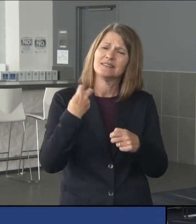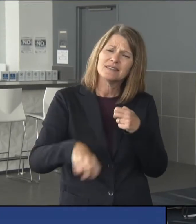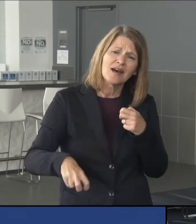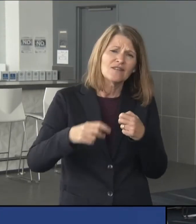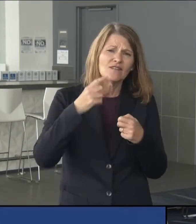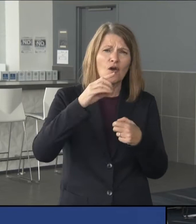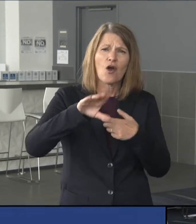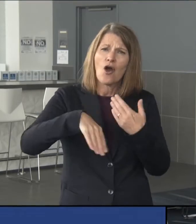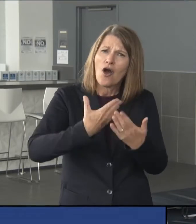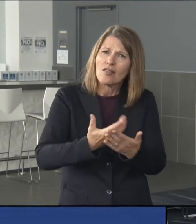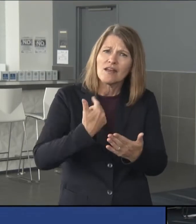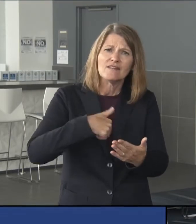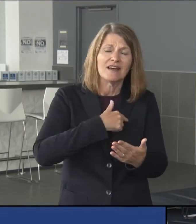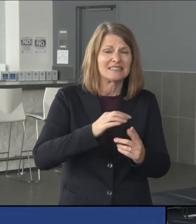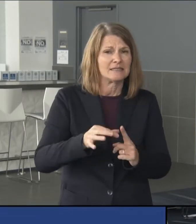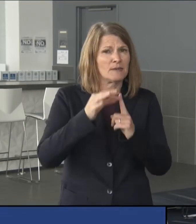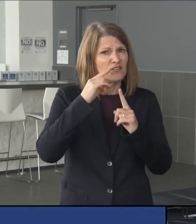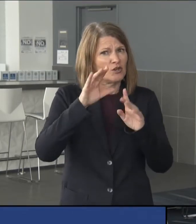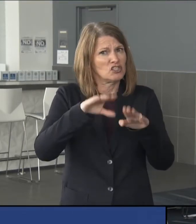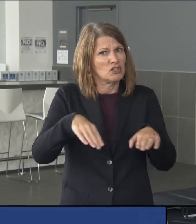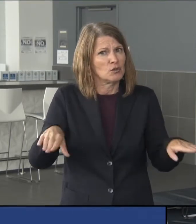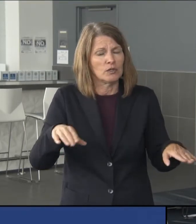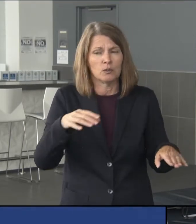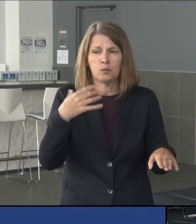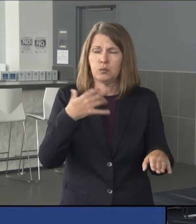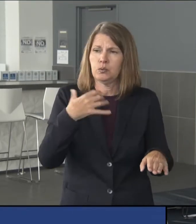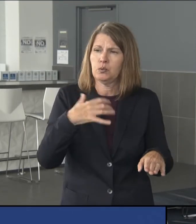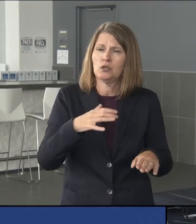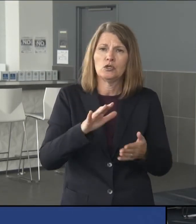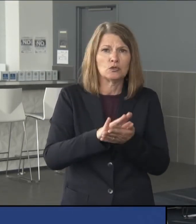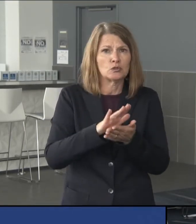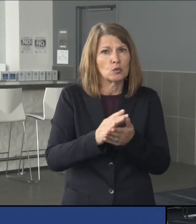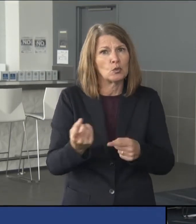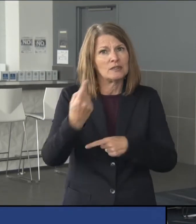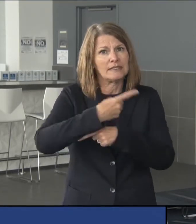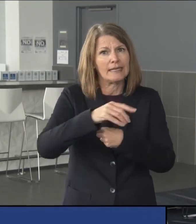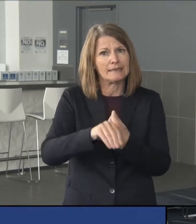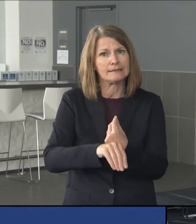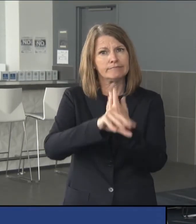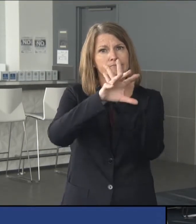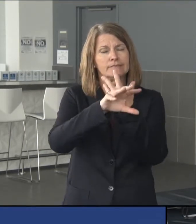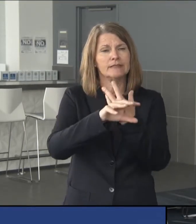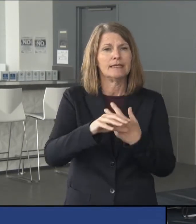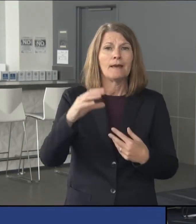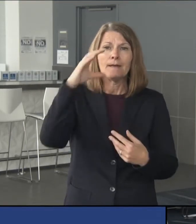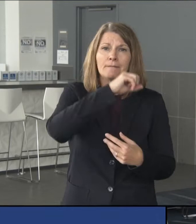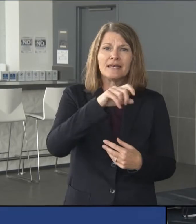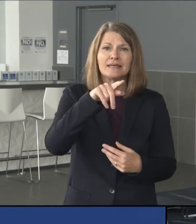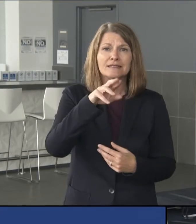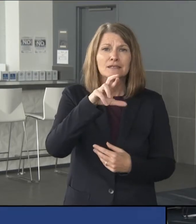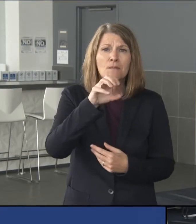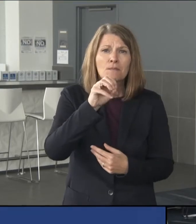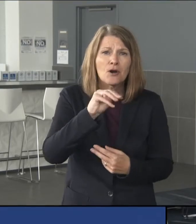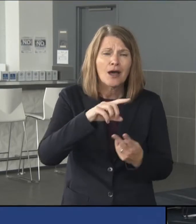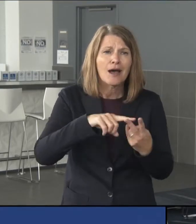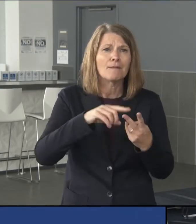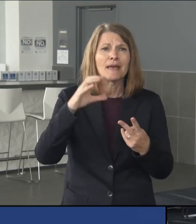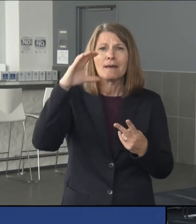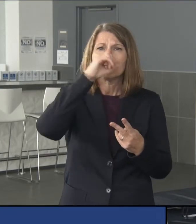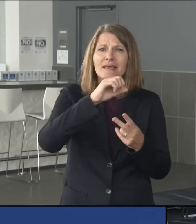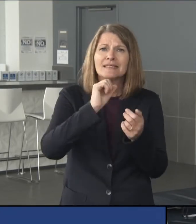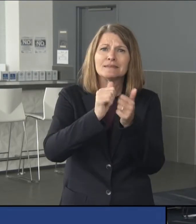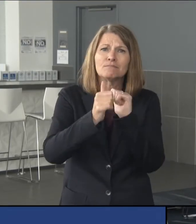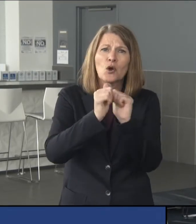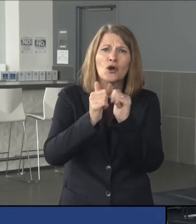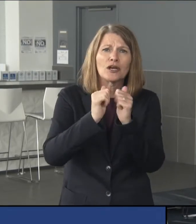especially for our children who have spent their school days on Zoom, missed proms, missed sporting events, and